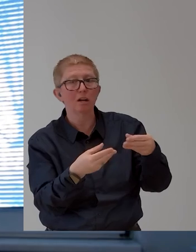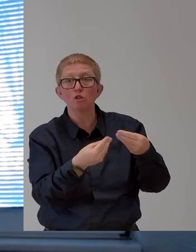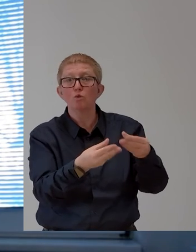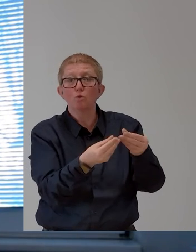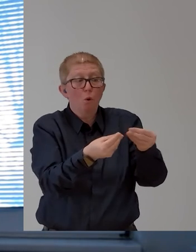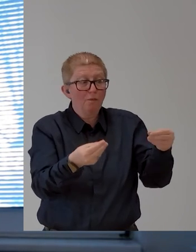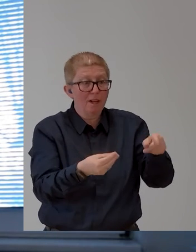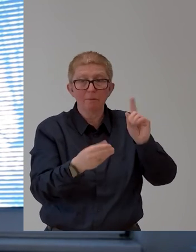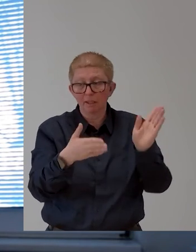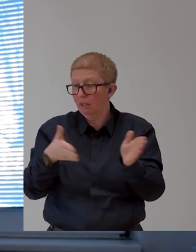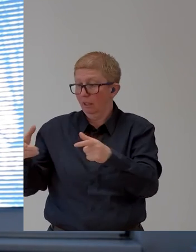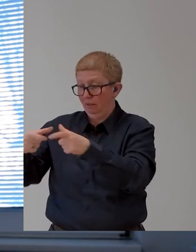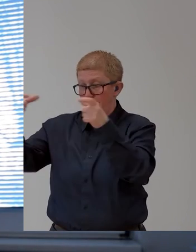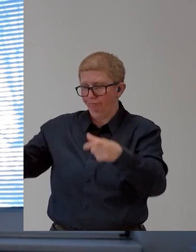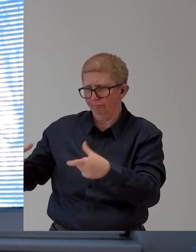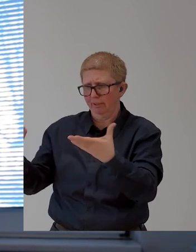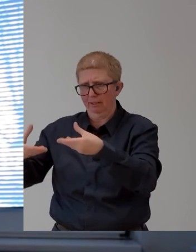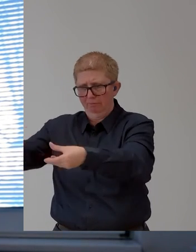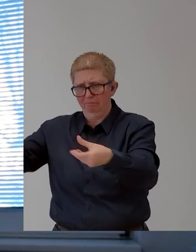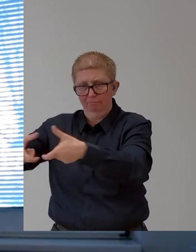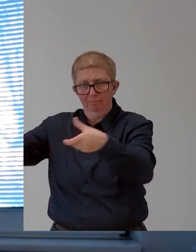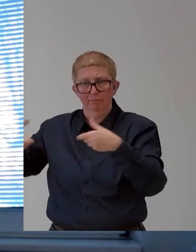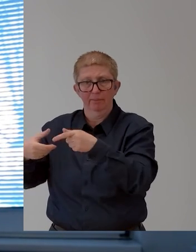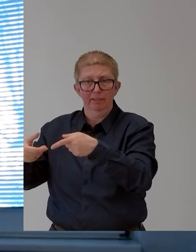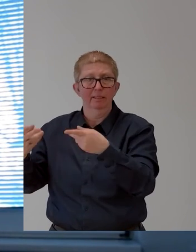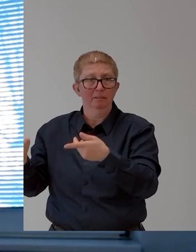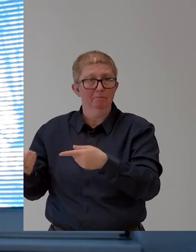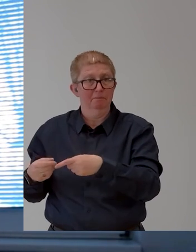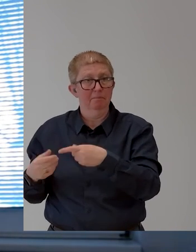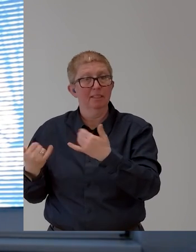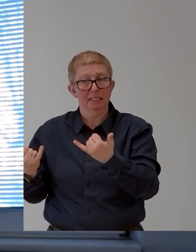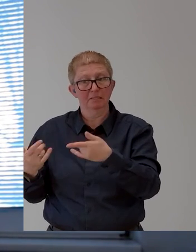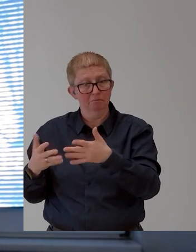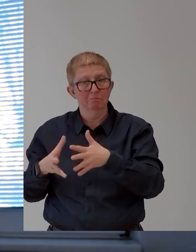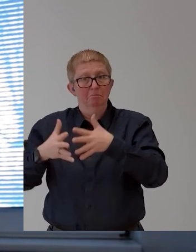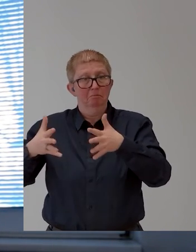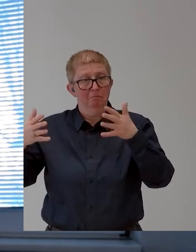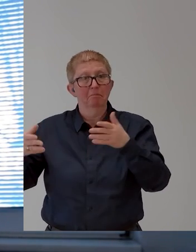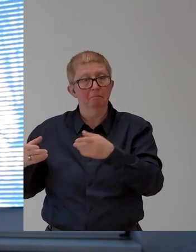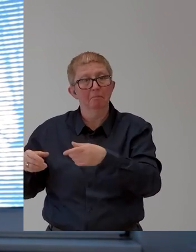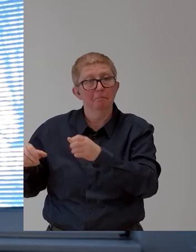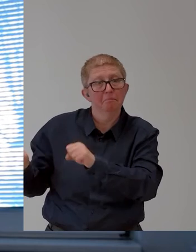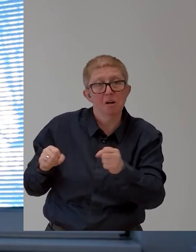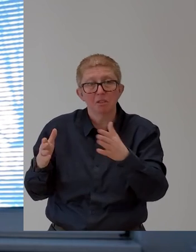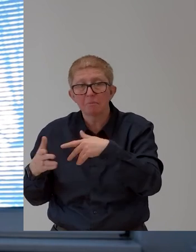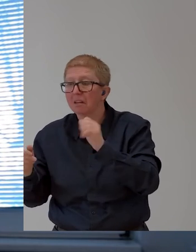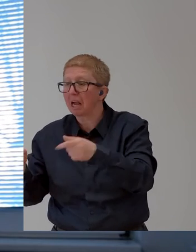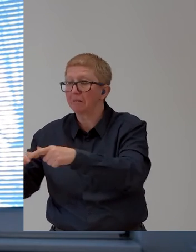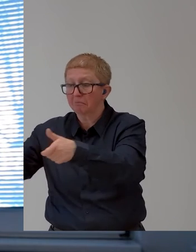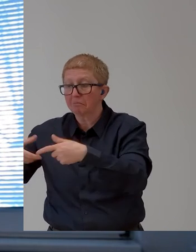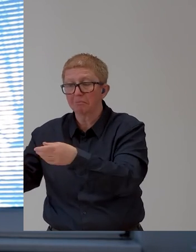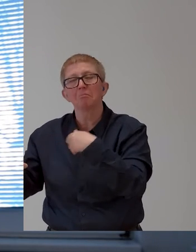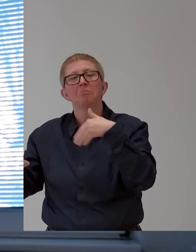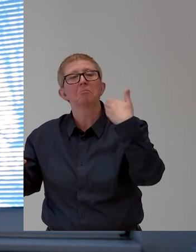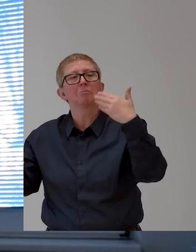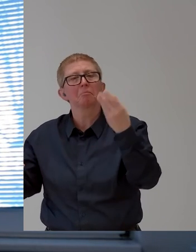now more and more with the Internet of Things and things becoming more distributed and ubiquitous in our environments, in